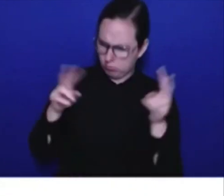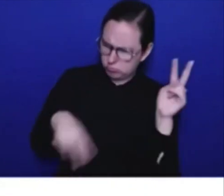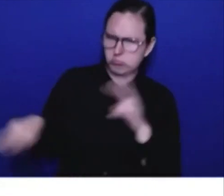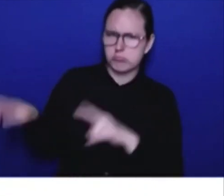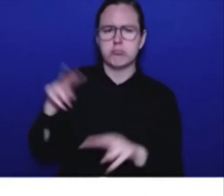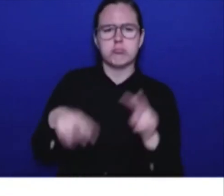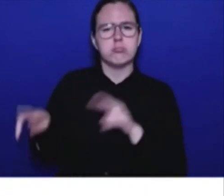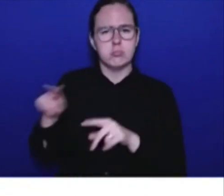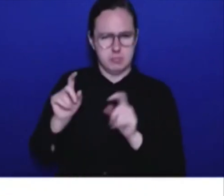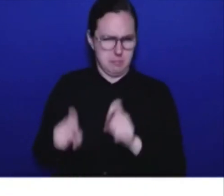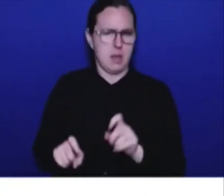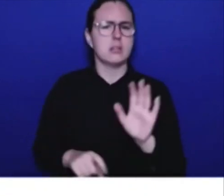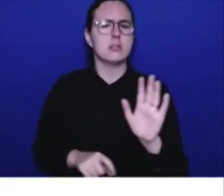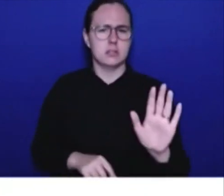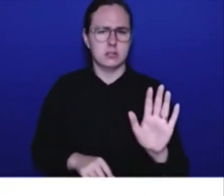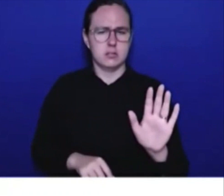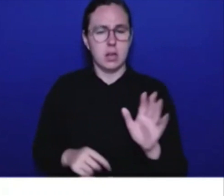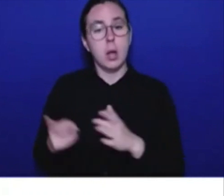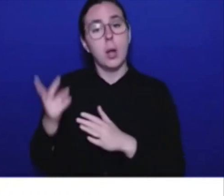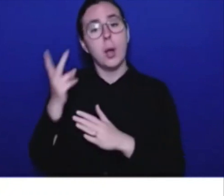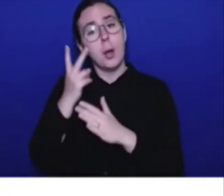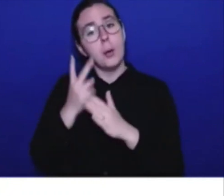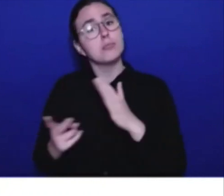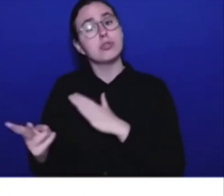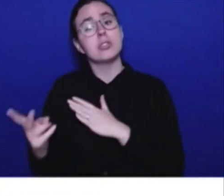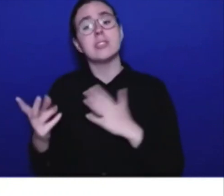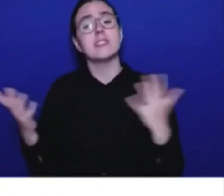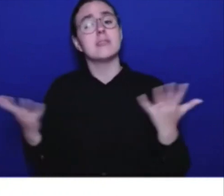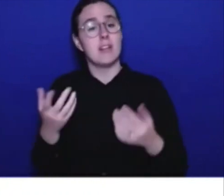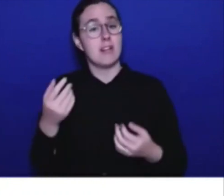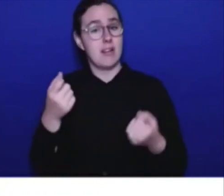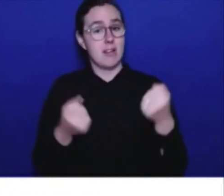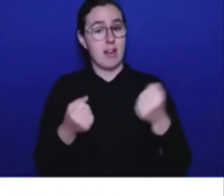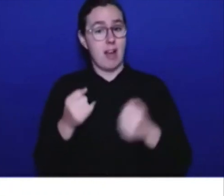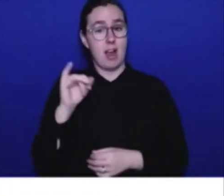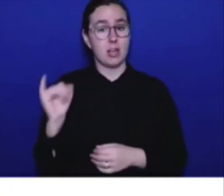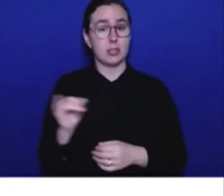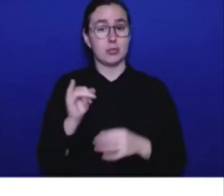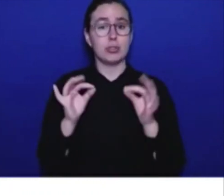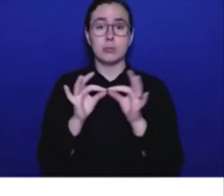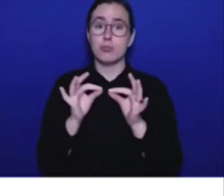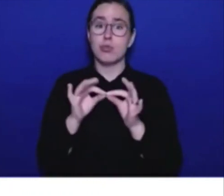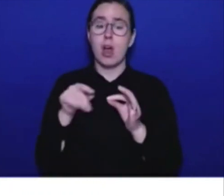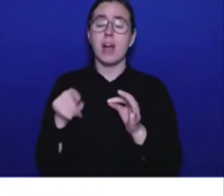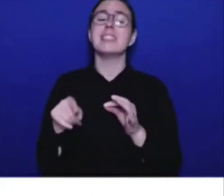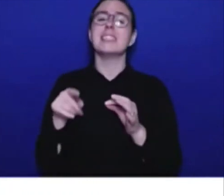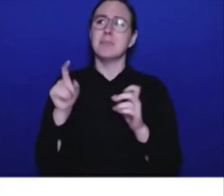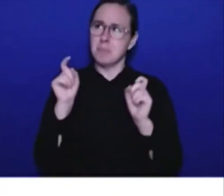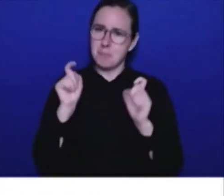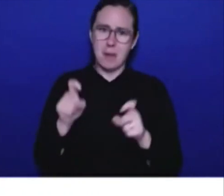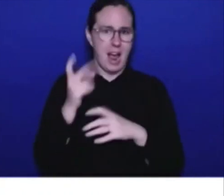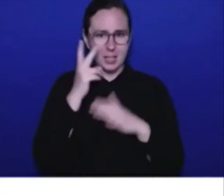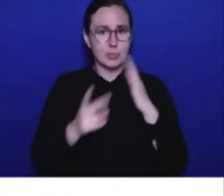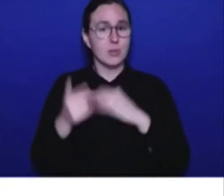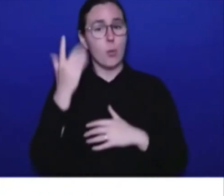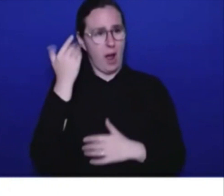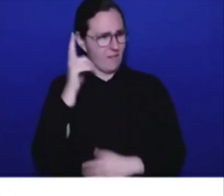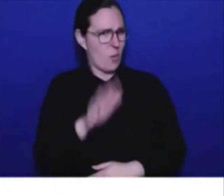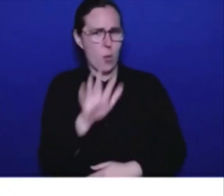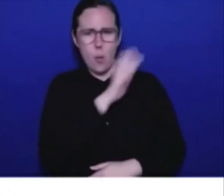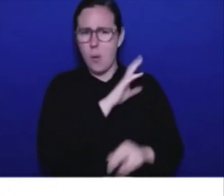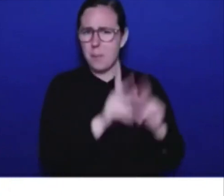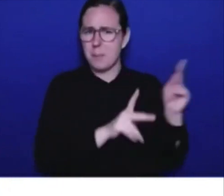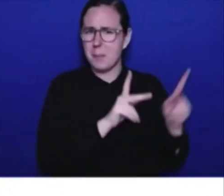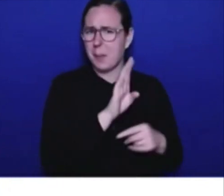insurance rates are vital for many British Columbians across the province, and we know we are in uncertain times. You heard the CEO talk about